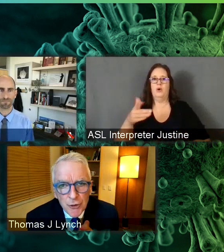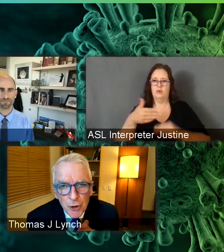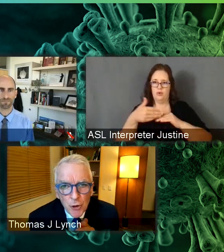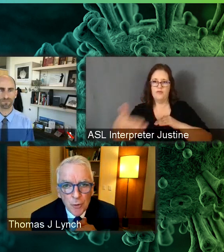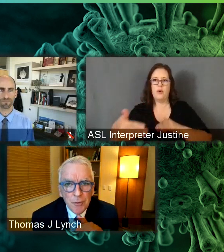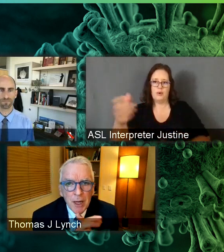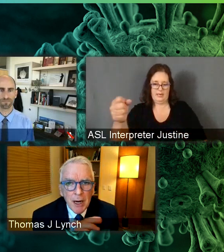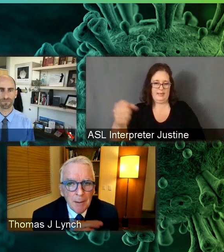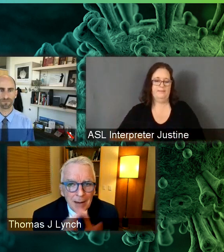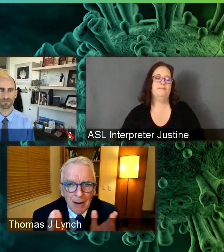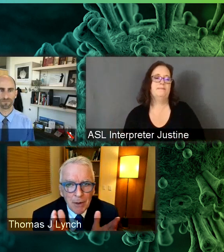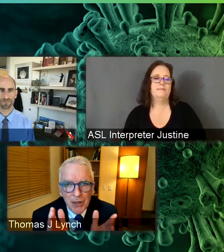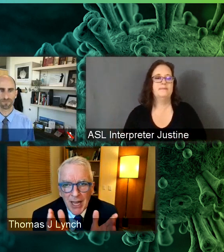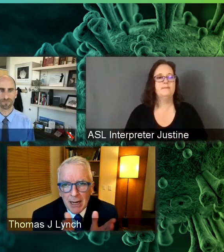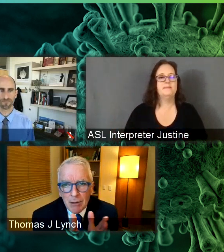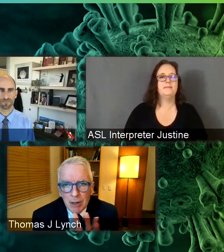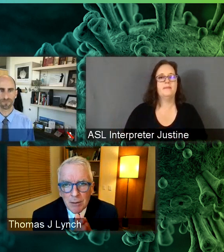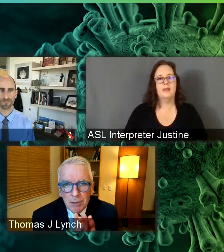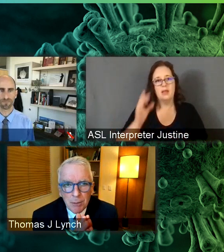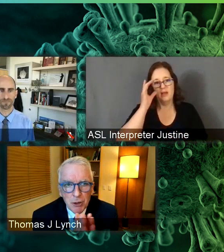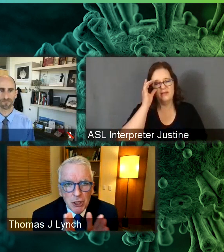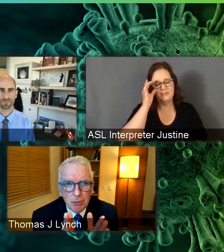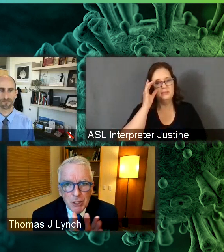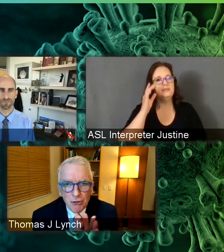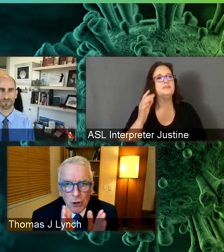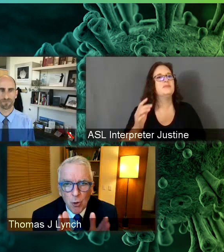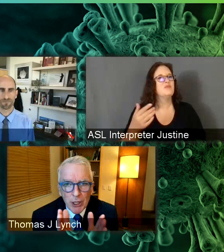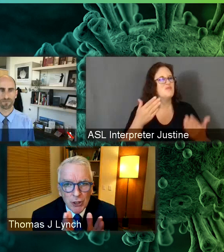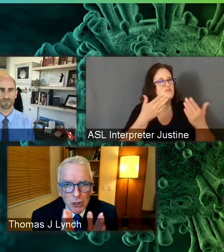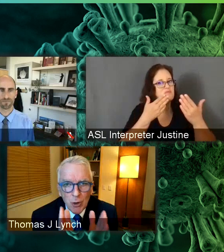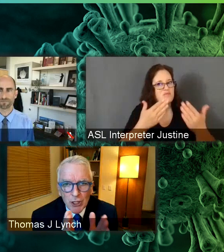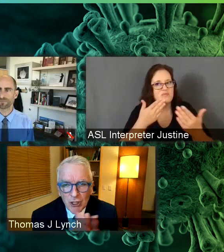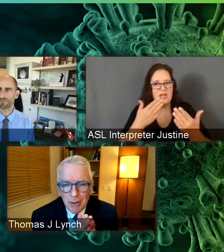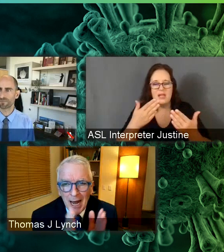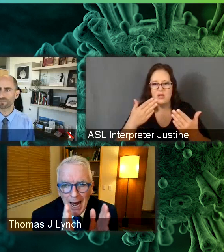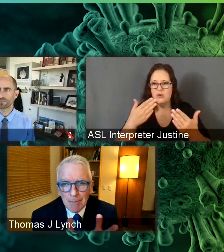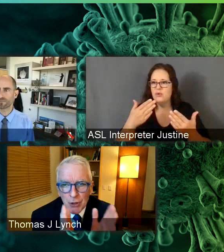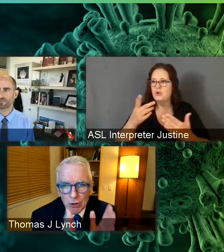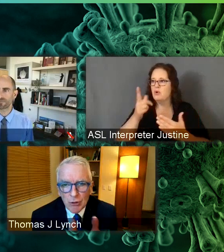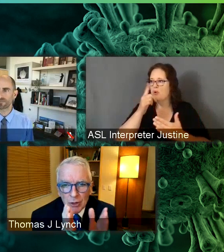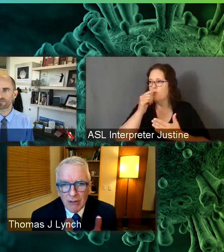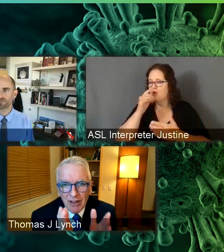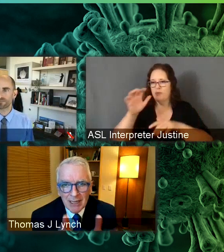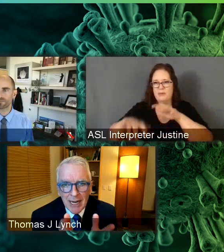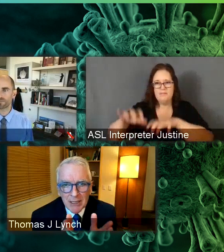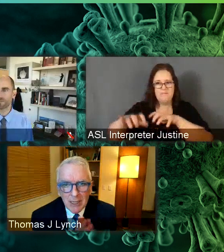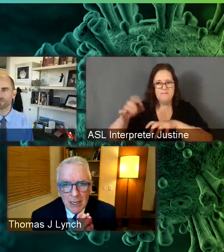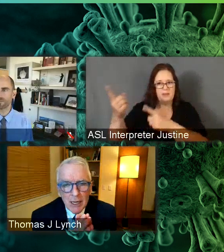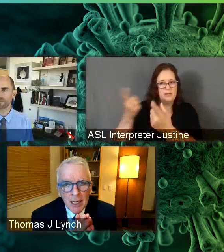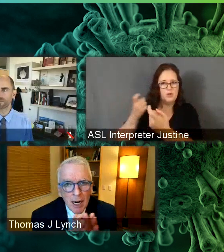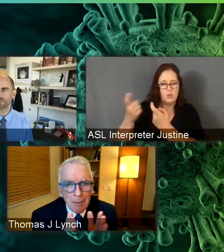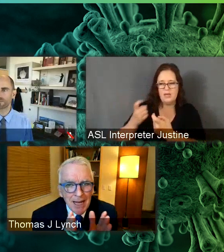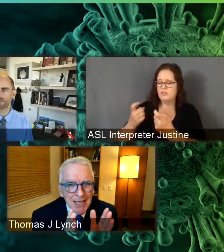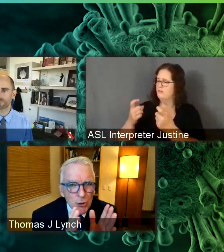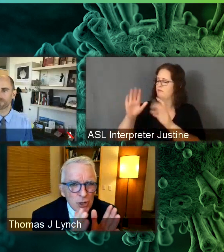this one's for you. And I want to thank the participants for the questions. The questions have been absolutely fantastic. And this was